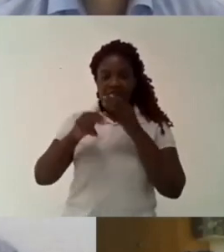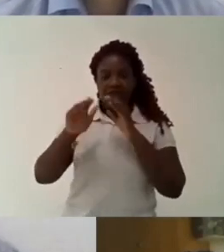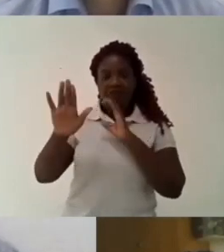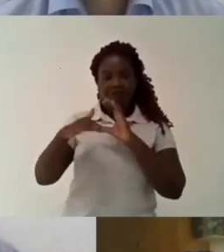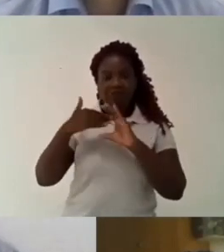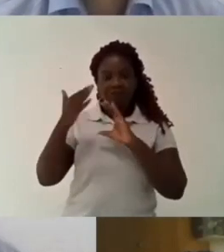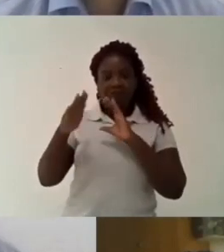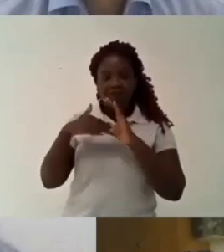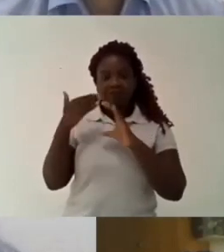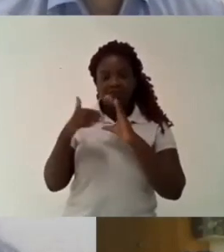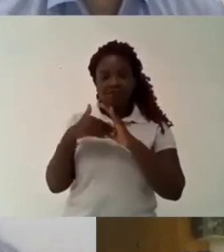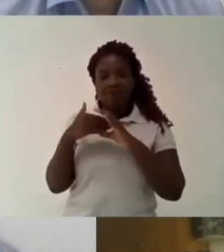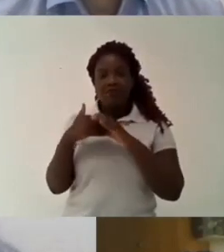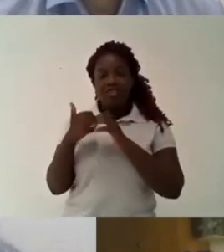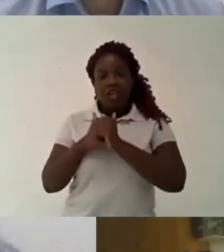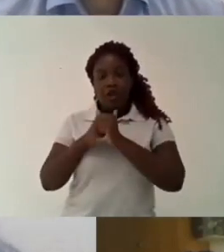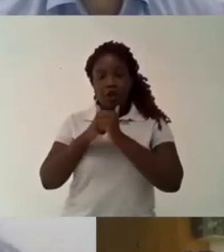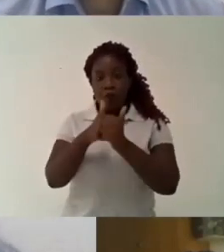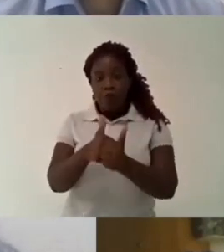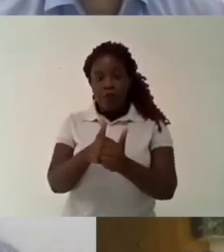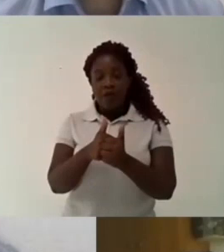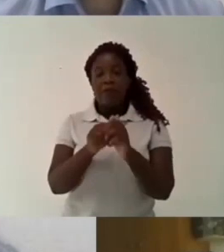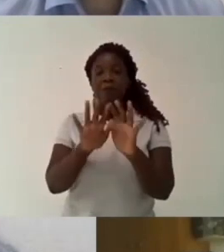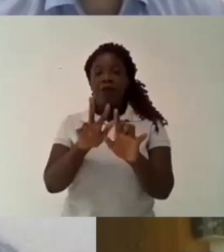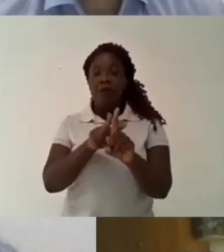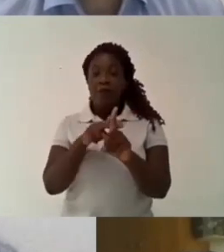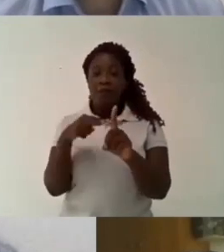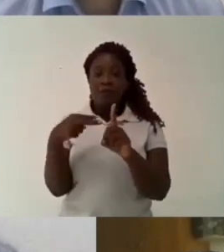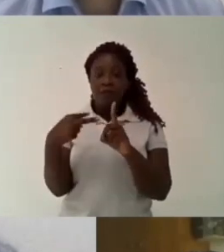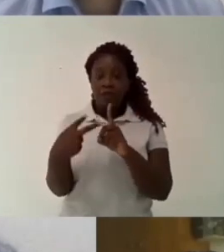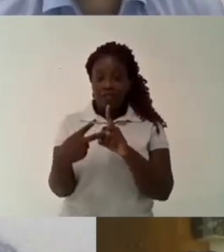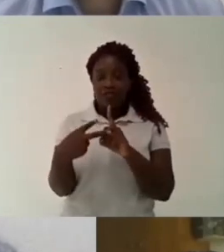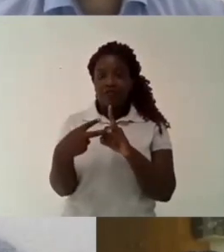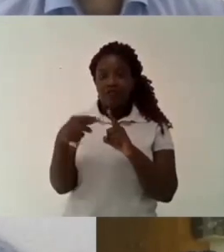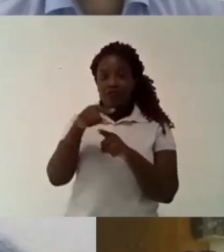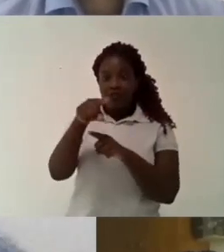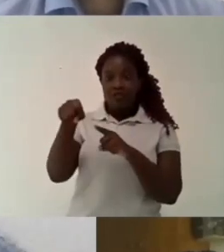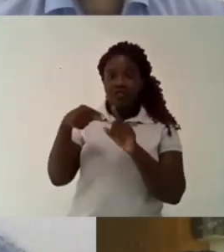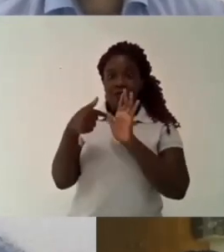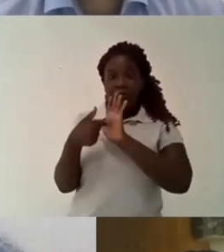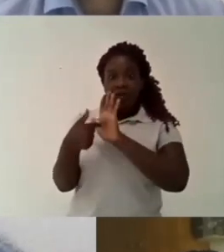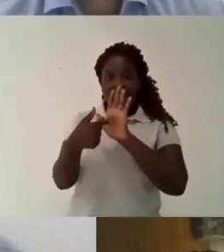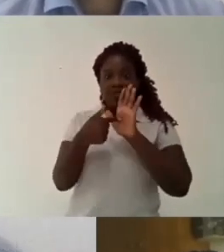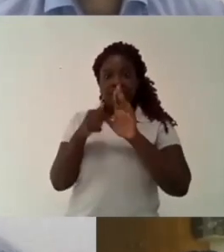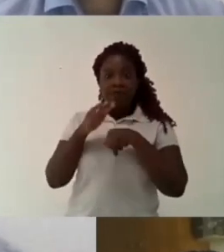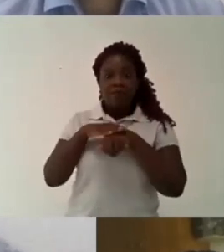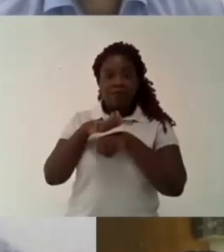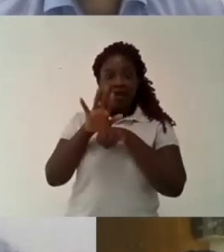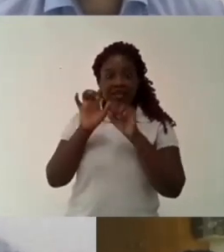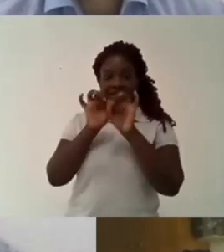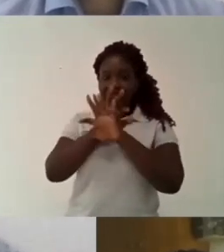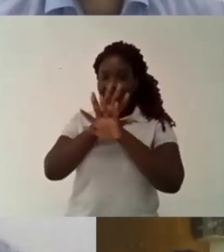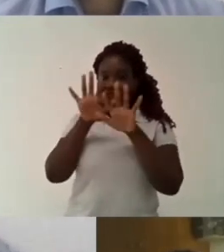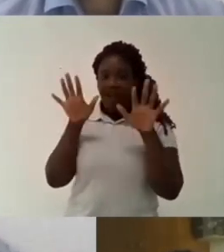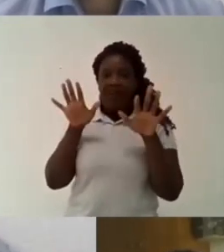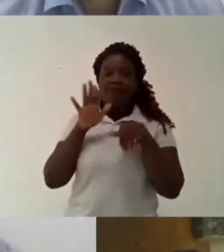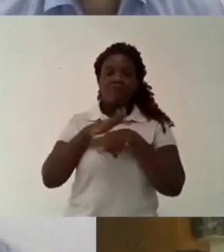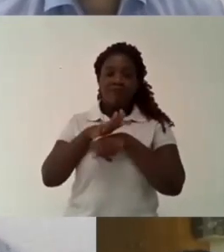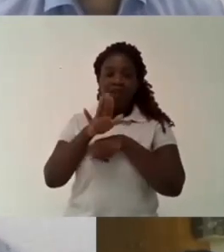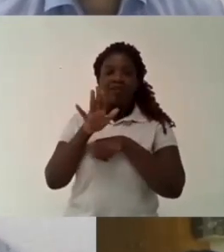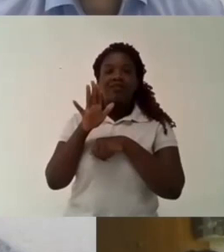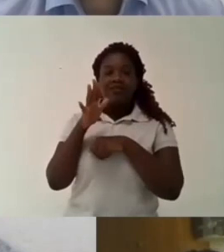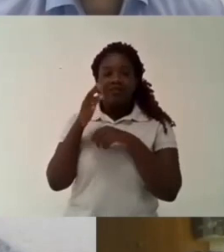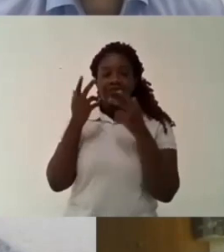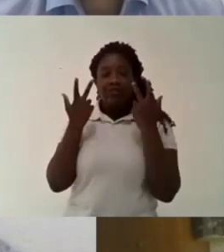believe that is very important to have access to this information because